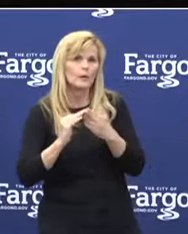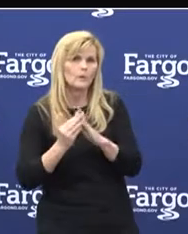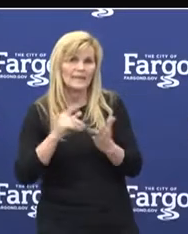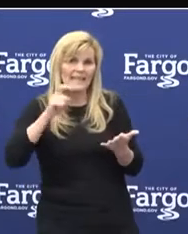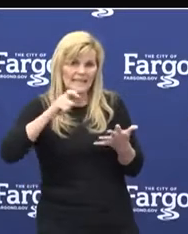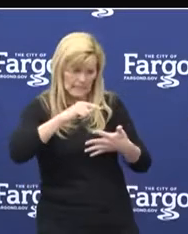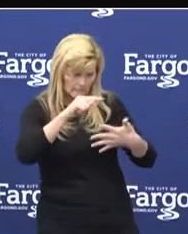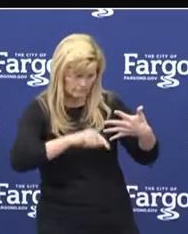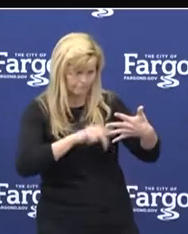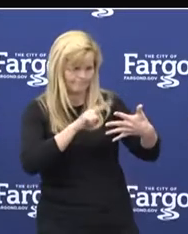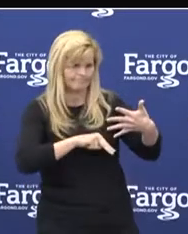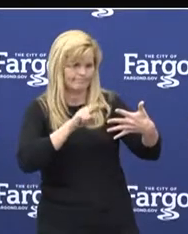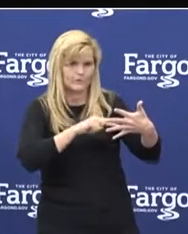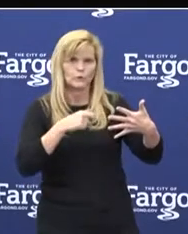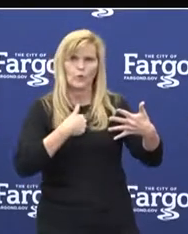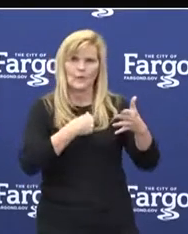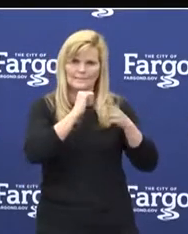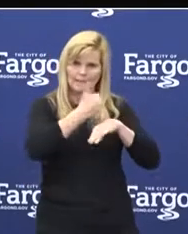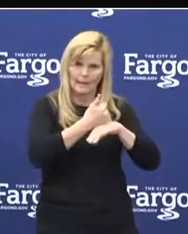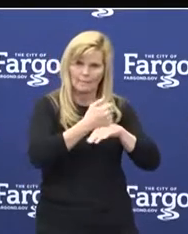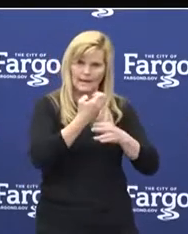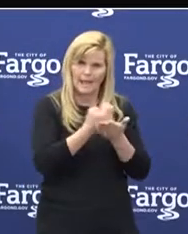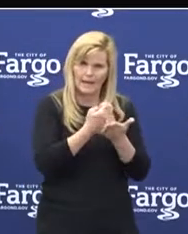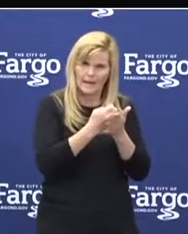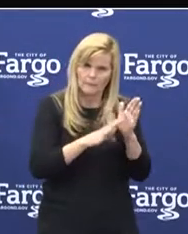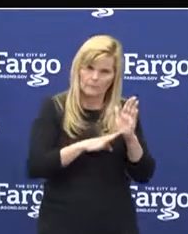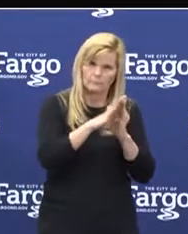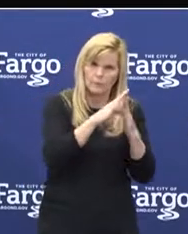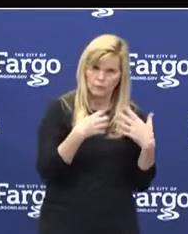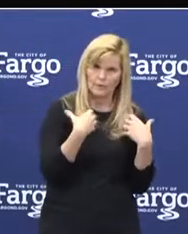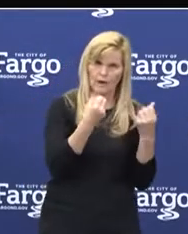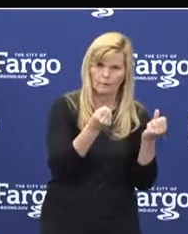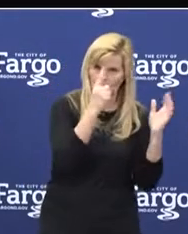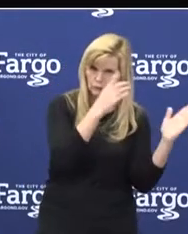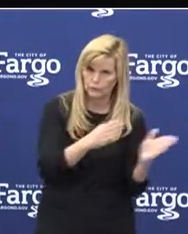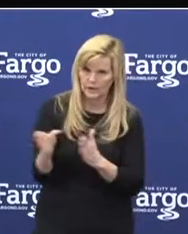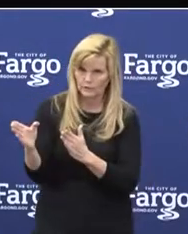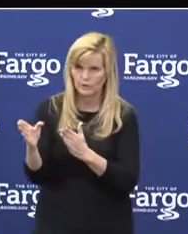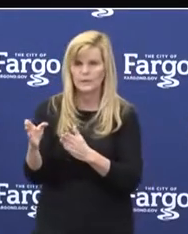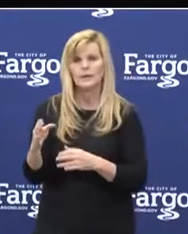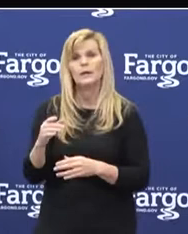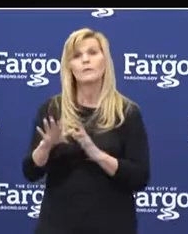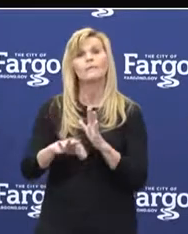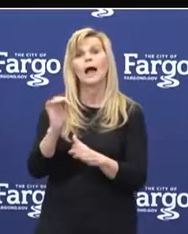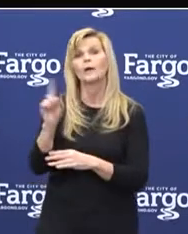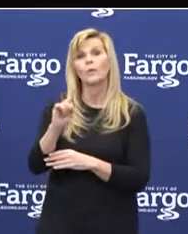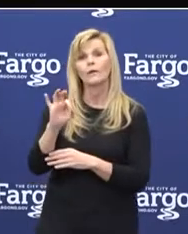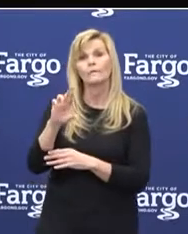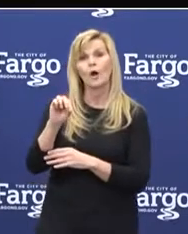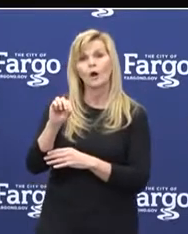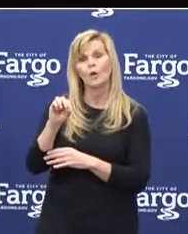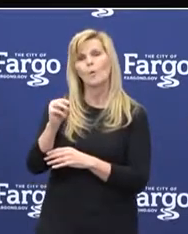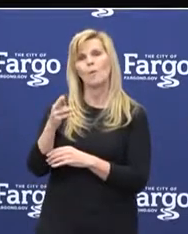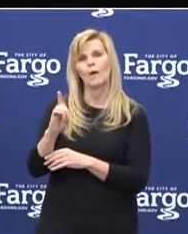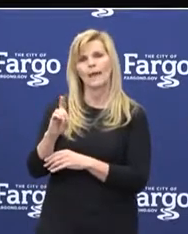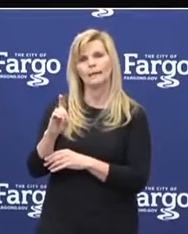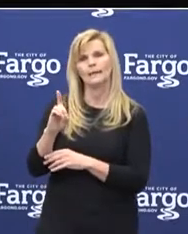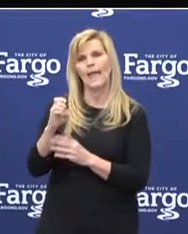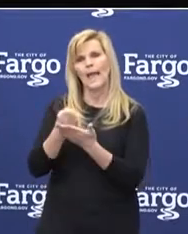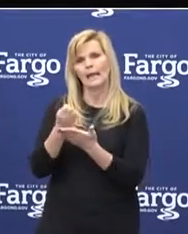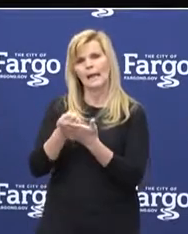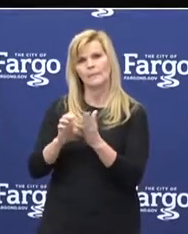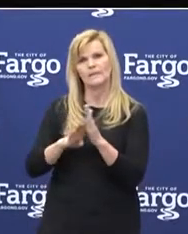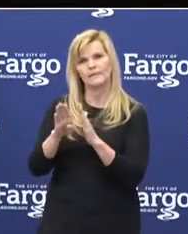economic recovery strategy. For this survey, go to the Fargo-Moorhead Economic Development webpage. For